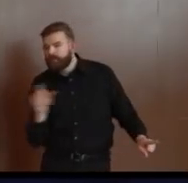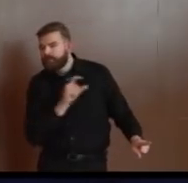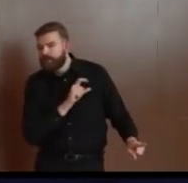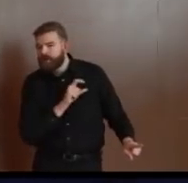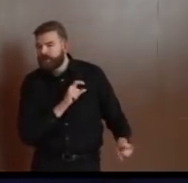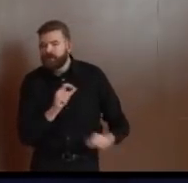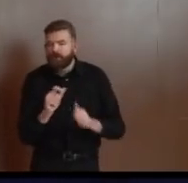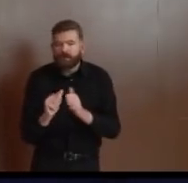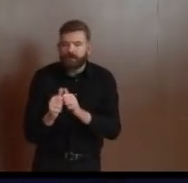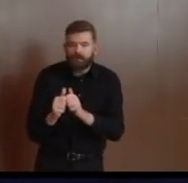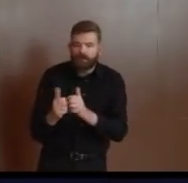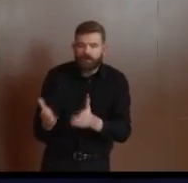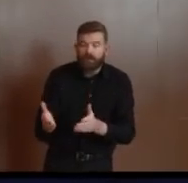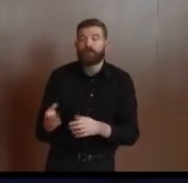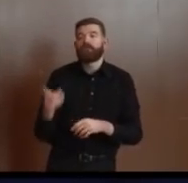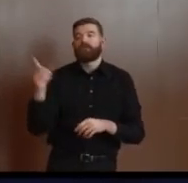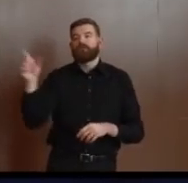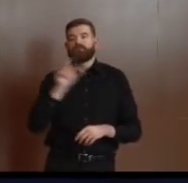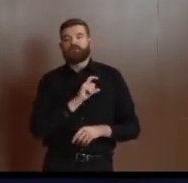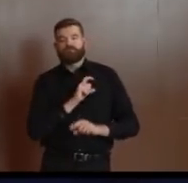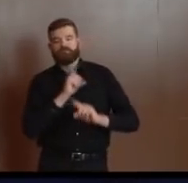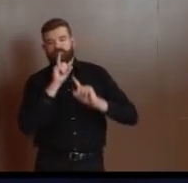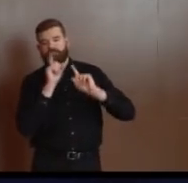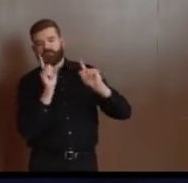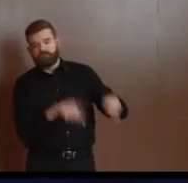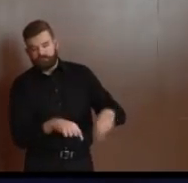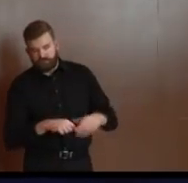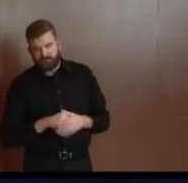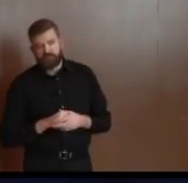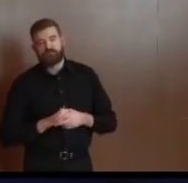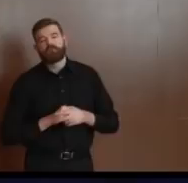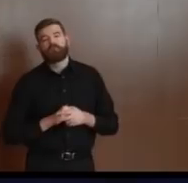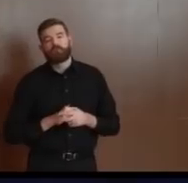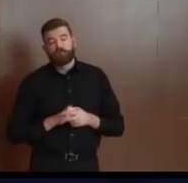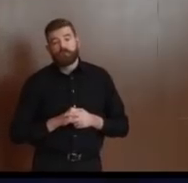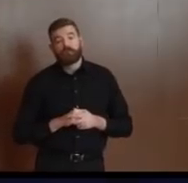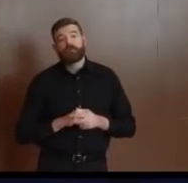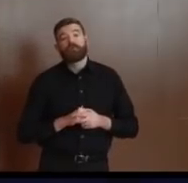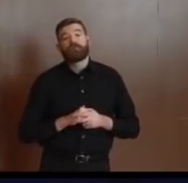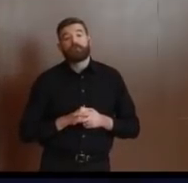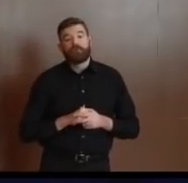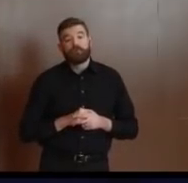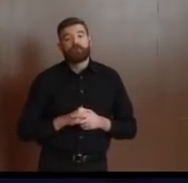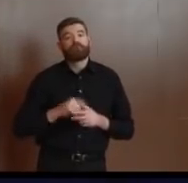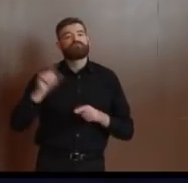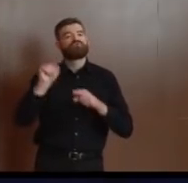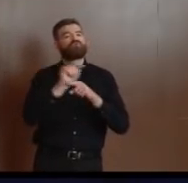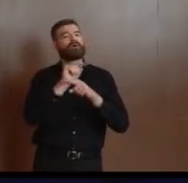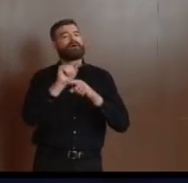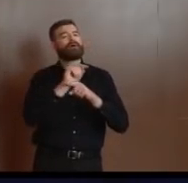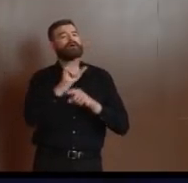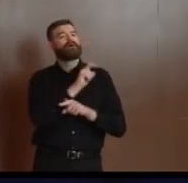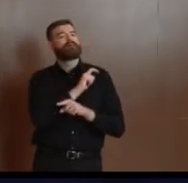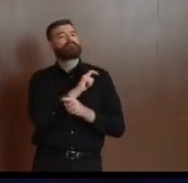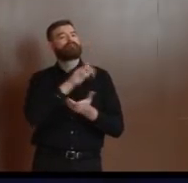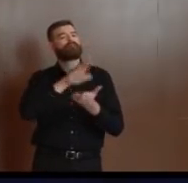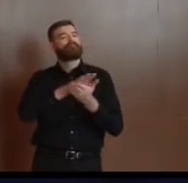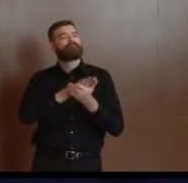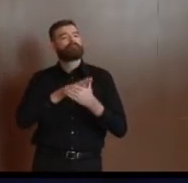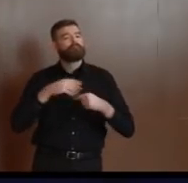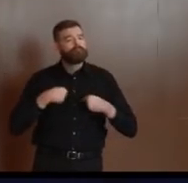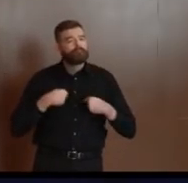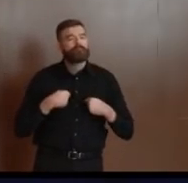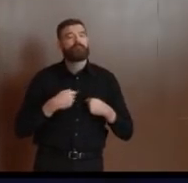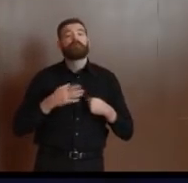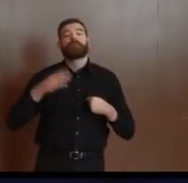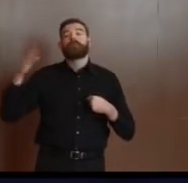question in the training academy, uh, myself, the attorney general, Commissioner Persichelli, uh, struggled